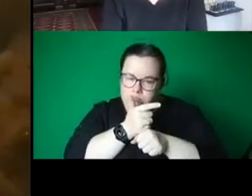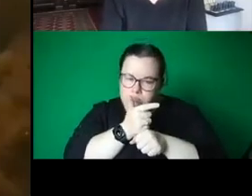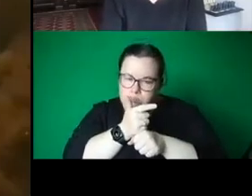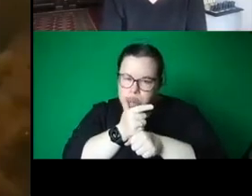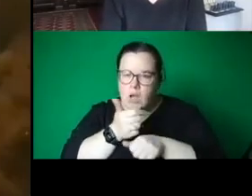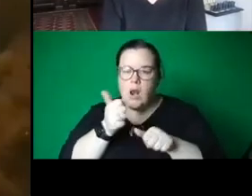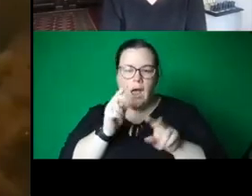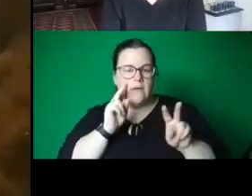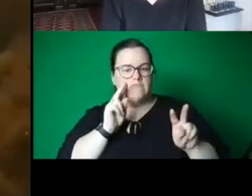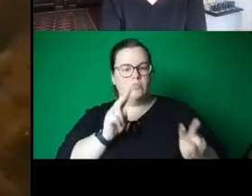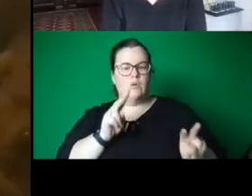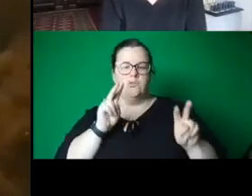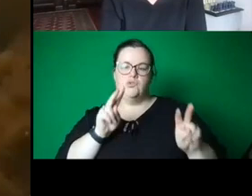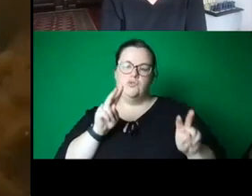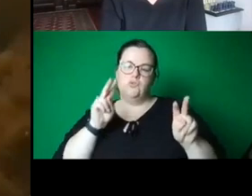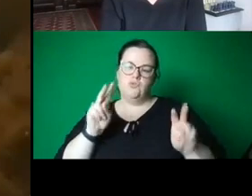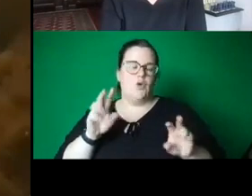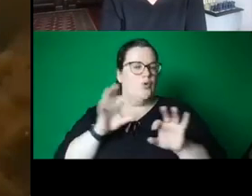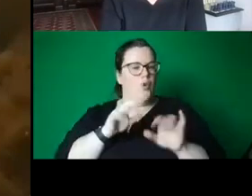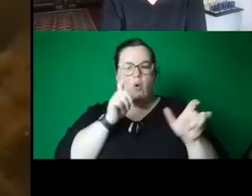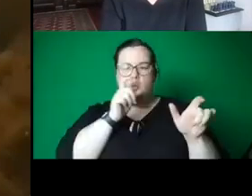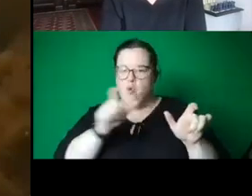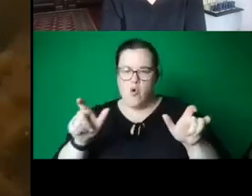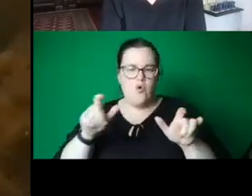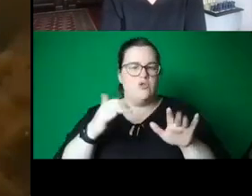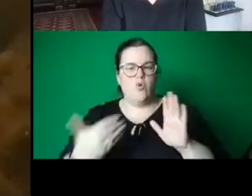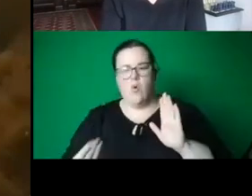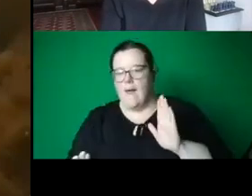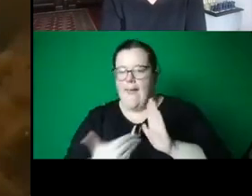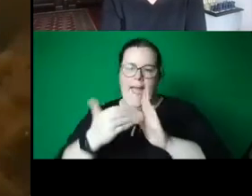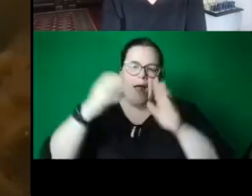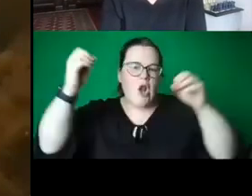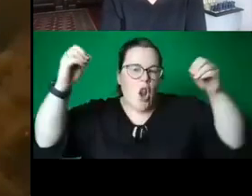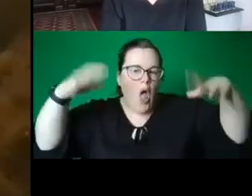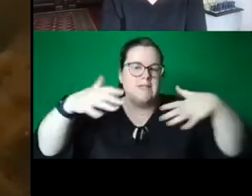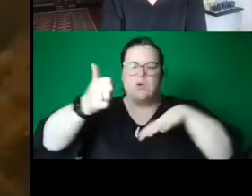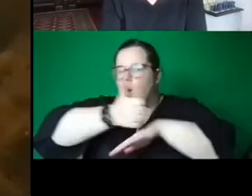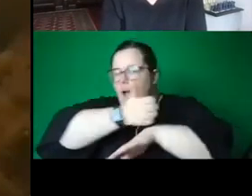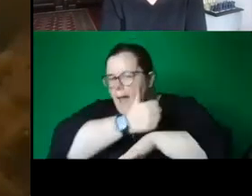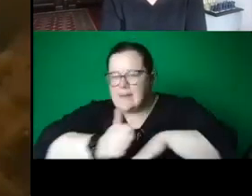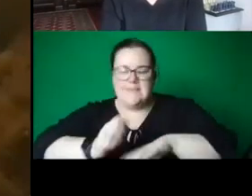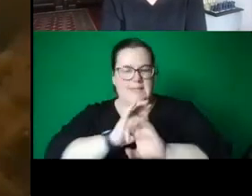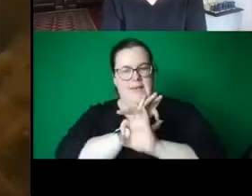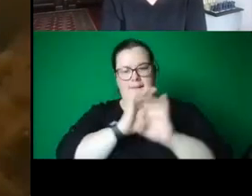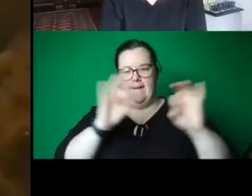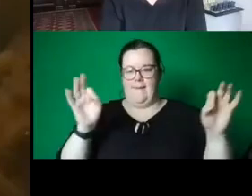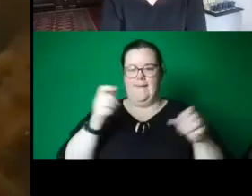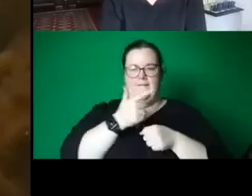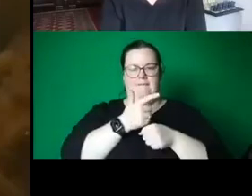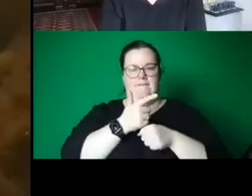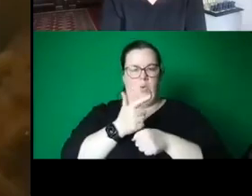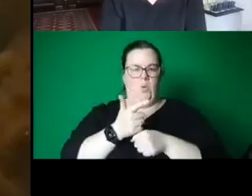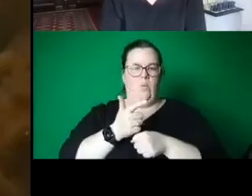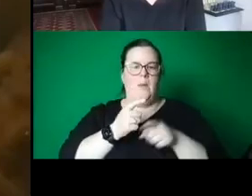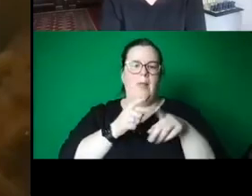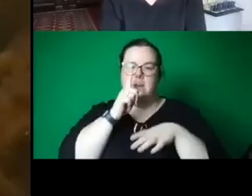words spoken, no re-election, no special effects, lighting or actors. All people in the film are frozen in that moment, like